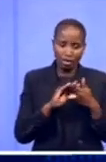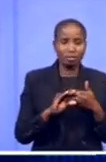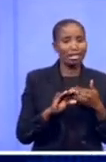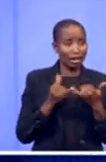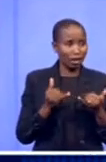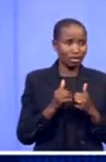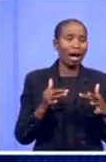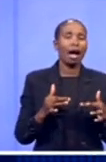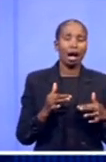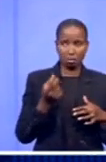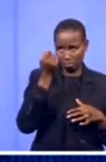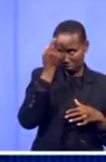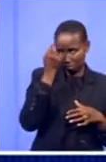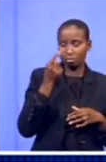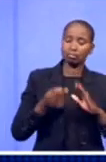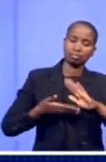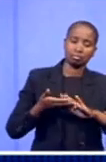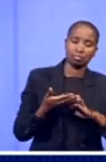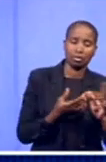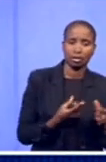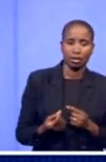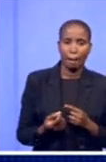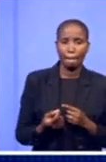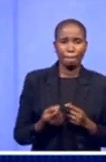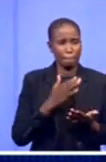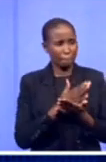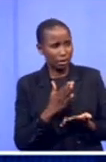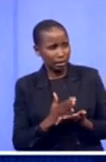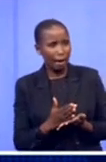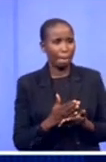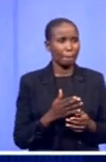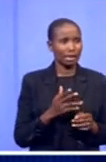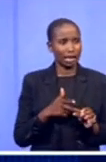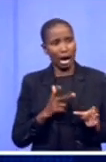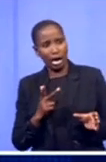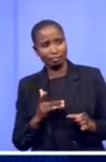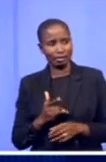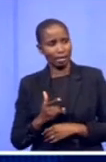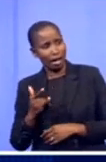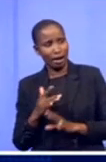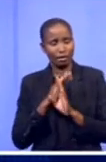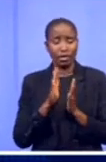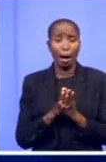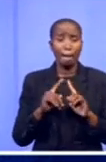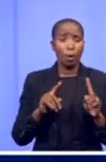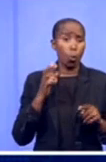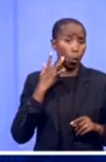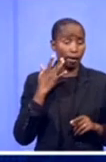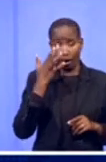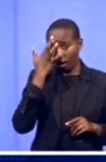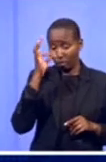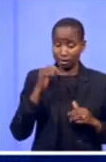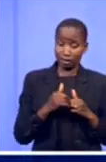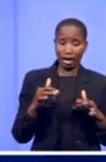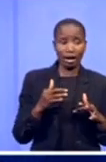threatening to pull out. They will be slowing things out. But once government does that, you know, it proceeds. So those are the kinds of things